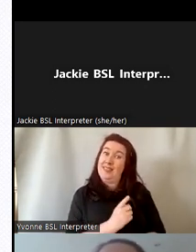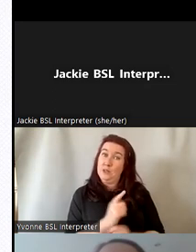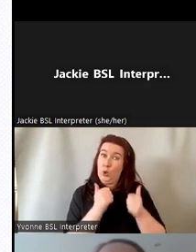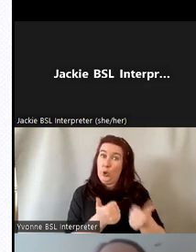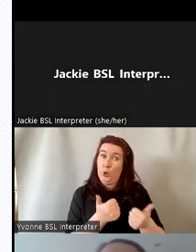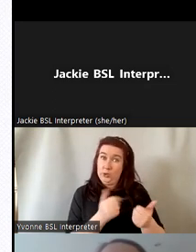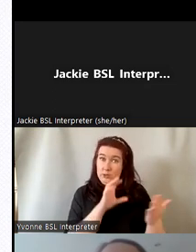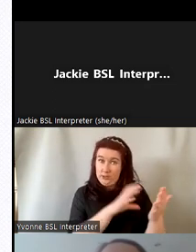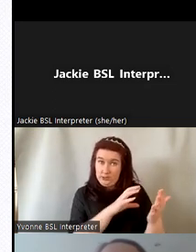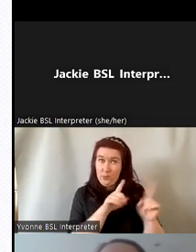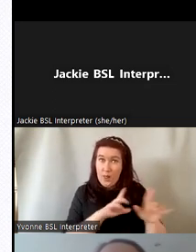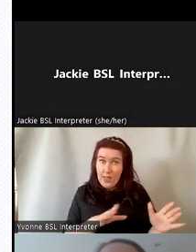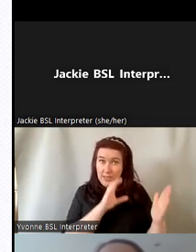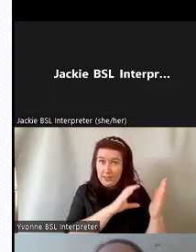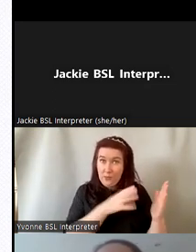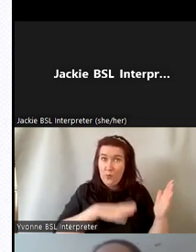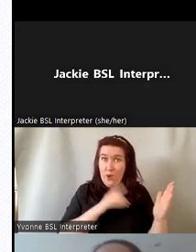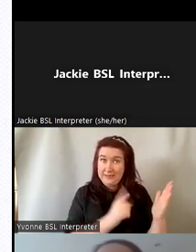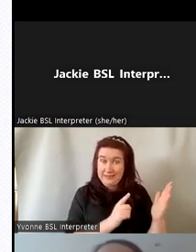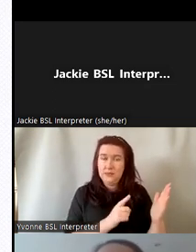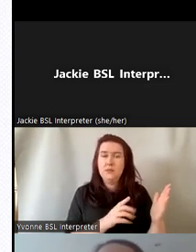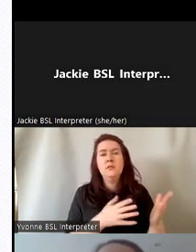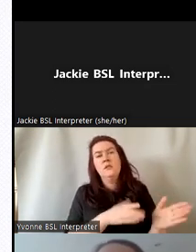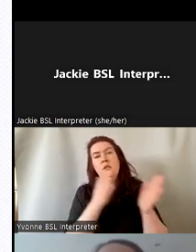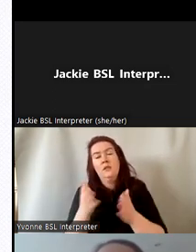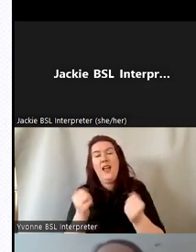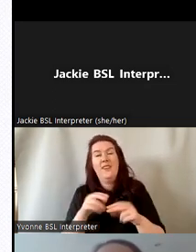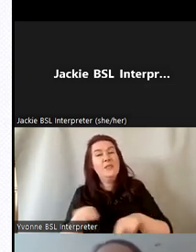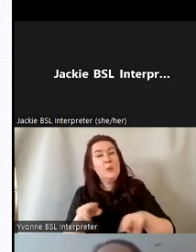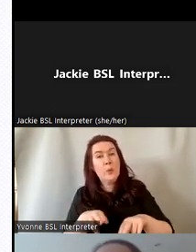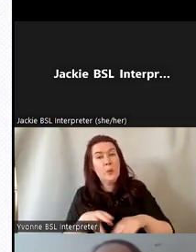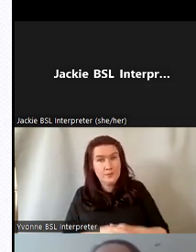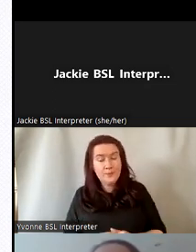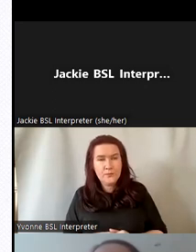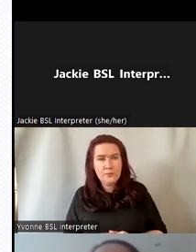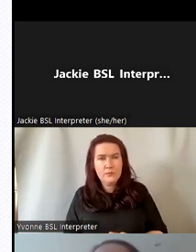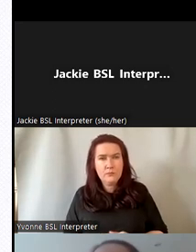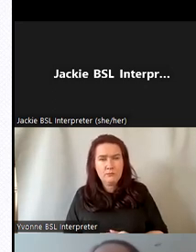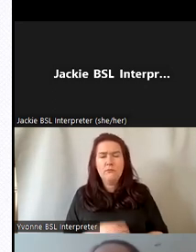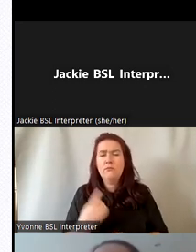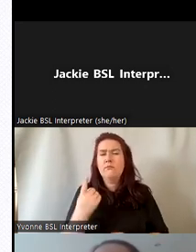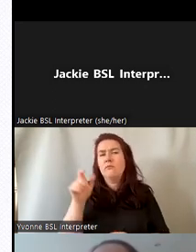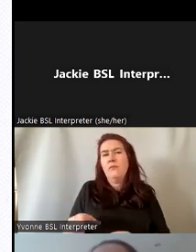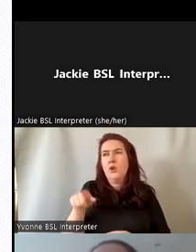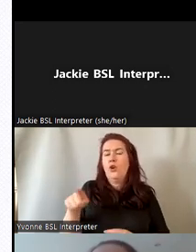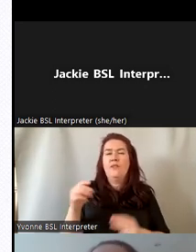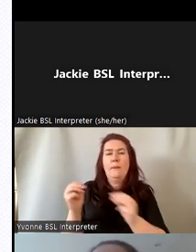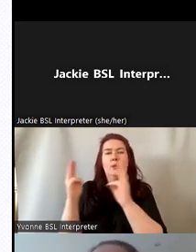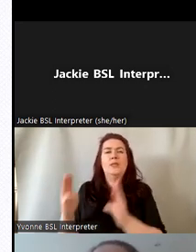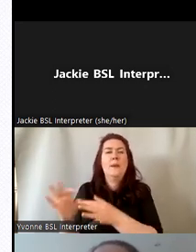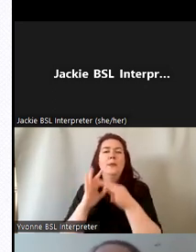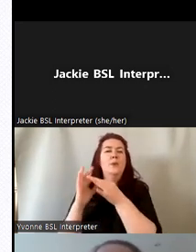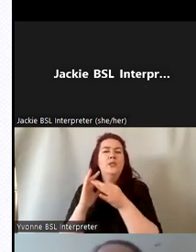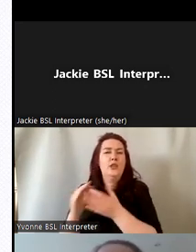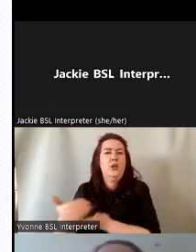um in response to a member of advice from a member of the music museums association collections